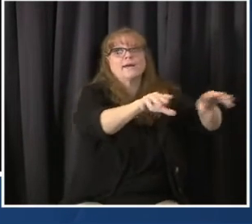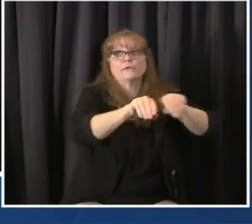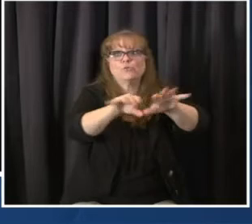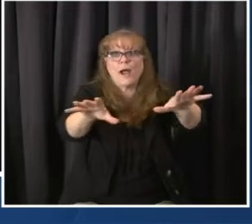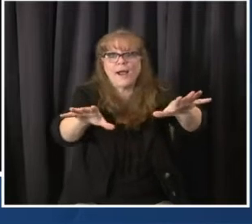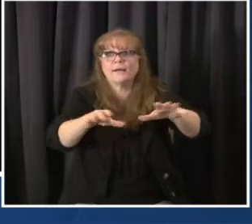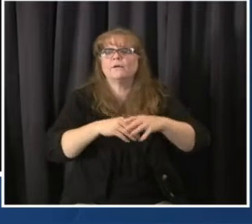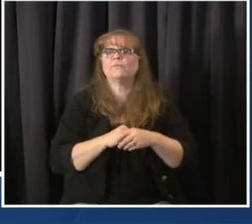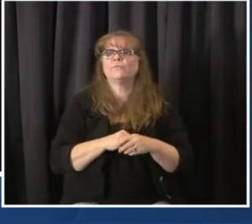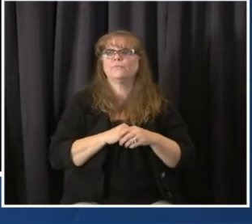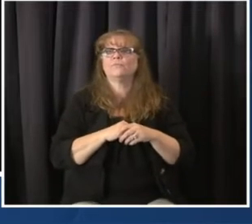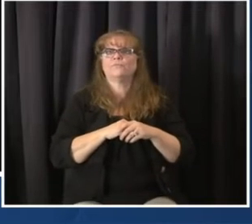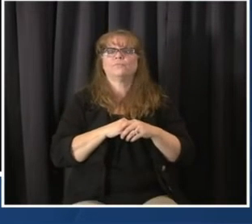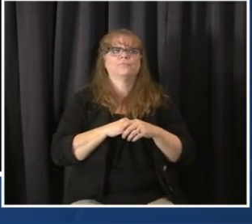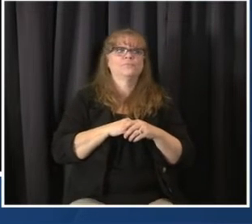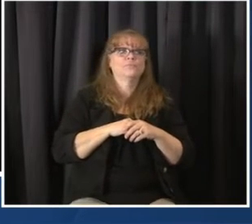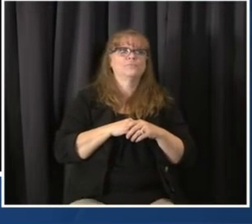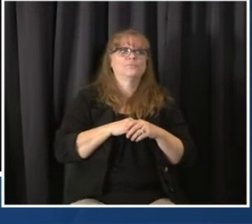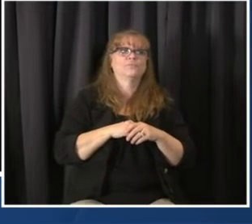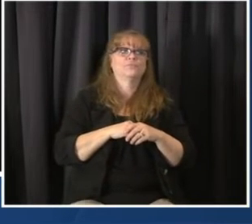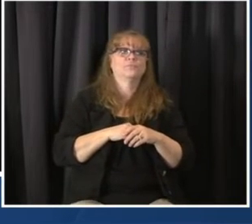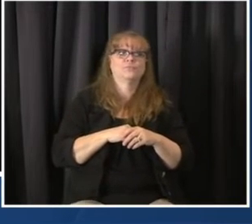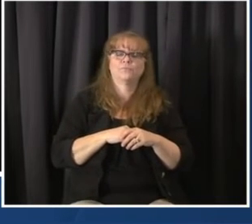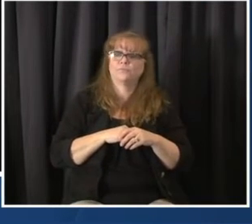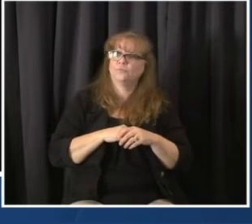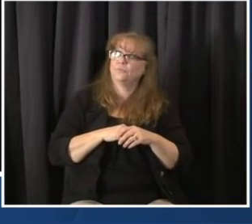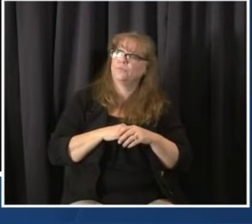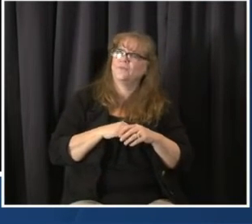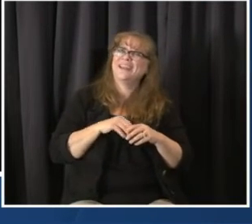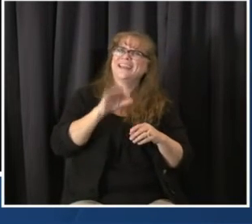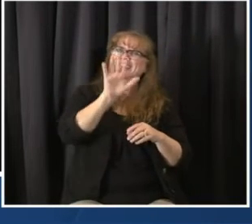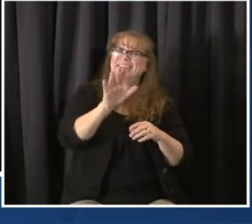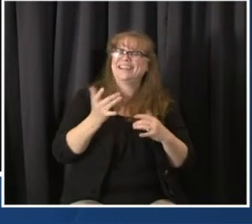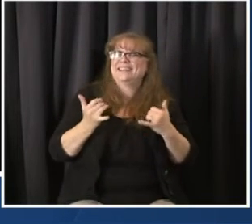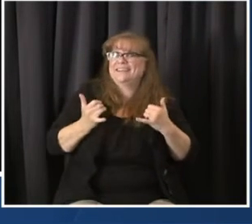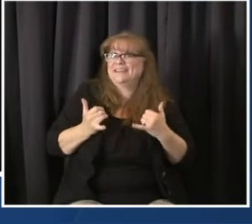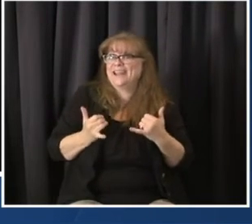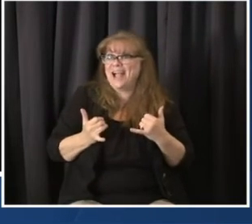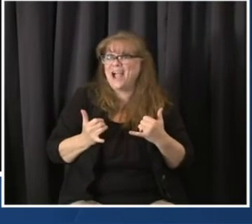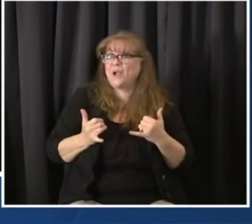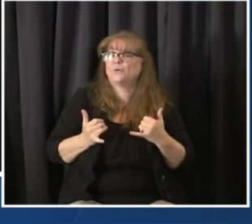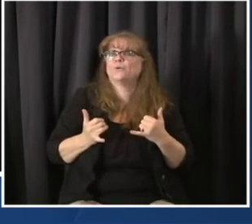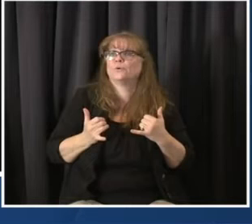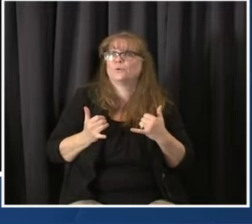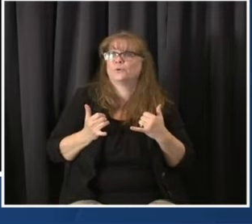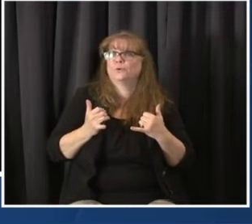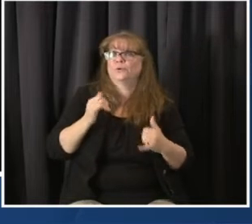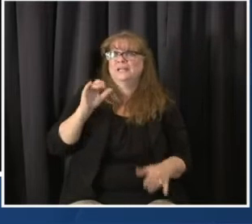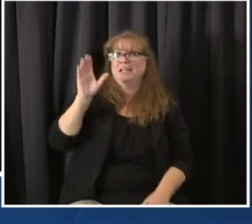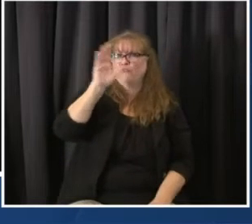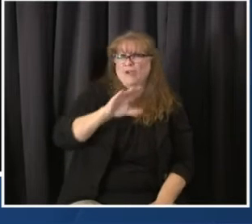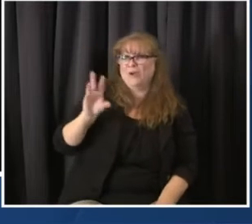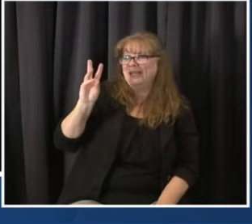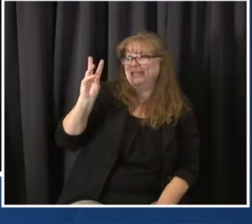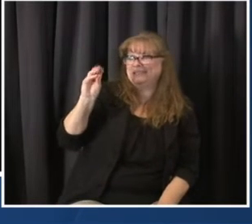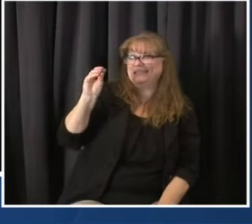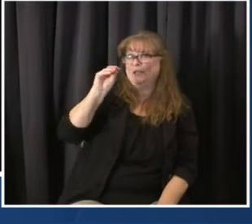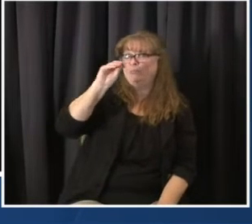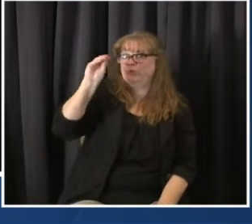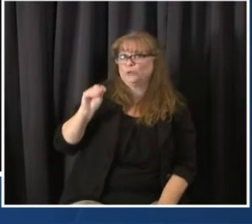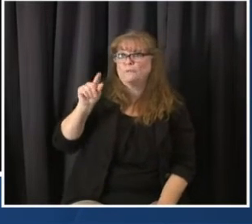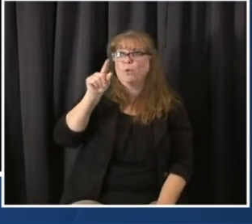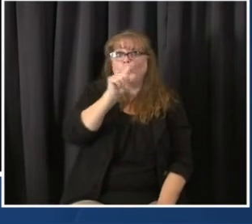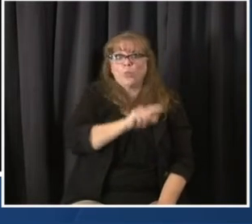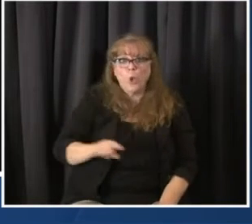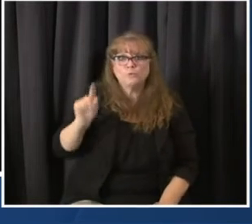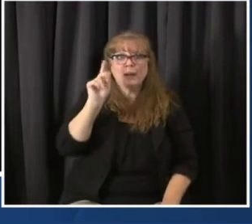identified by more than 60% of the spread. And to put things in perspective, yesterday, sadly,